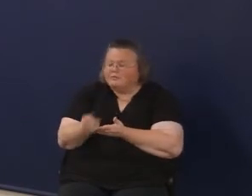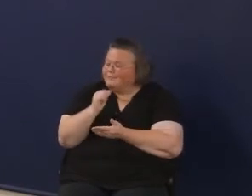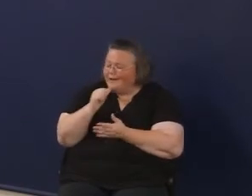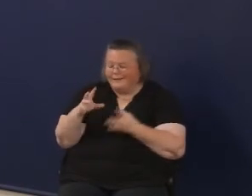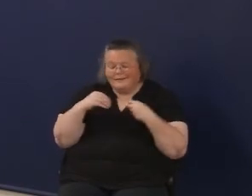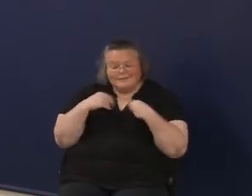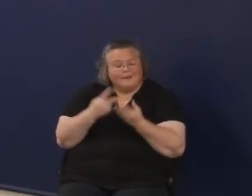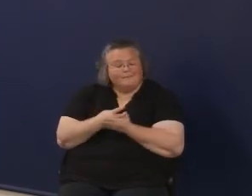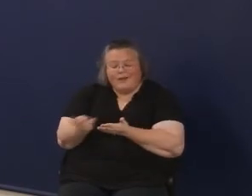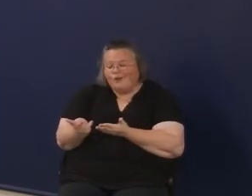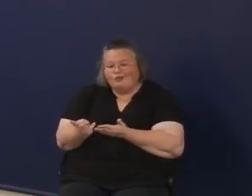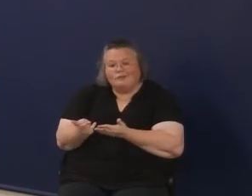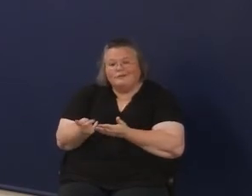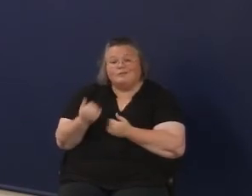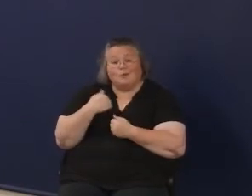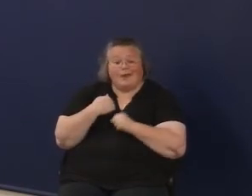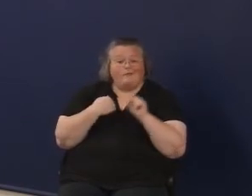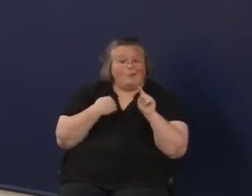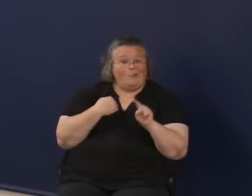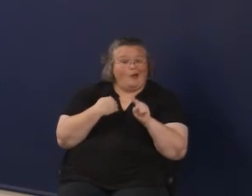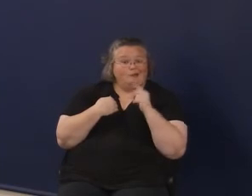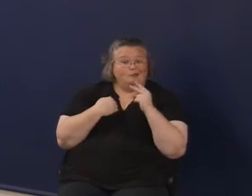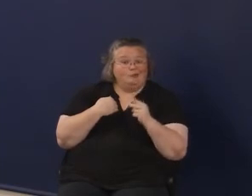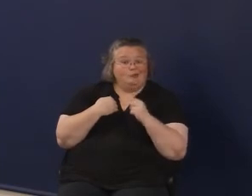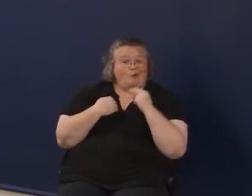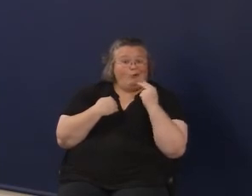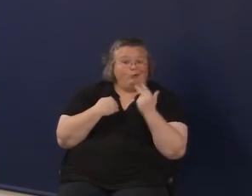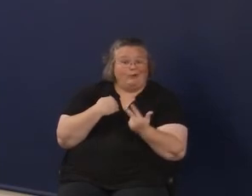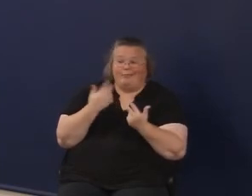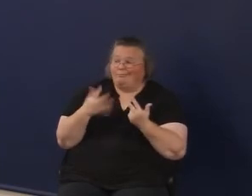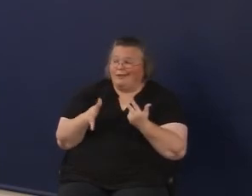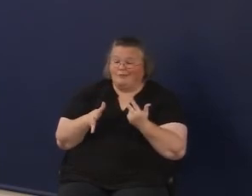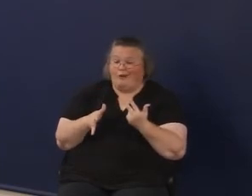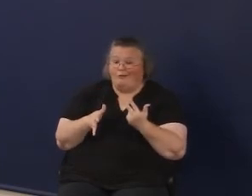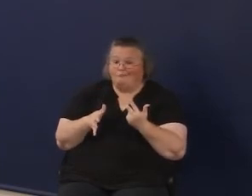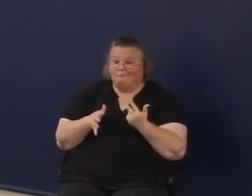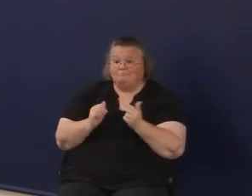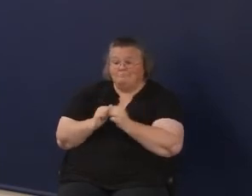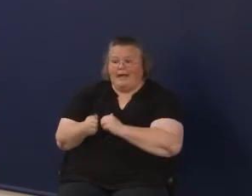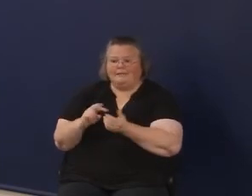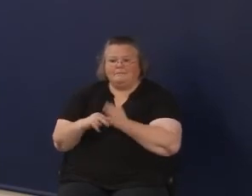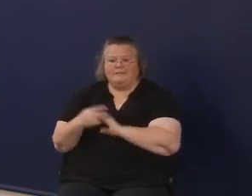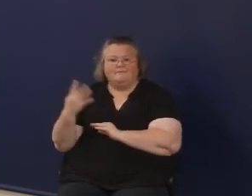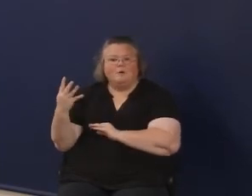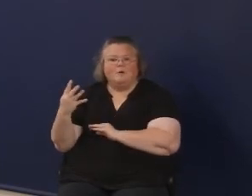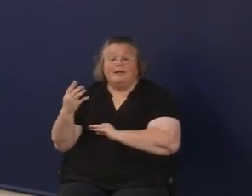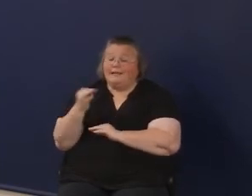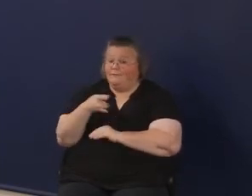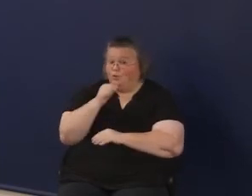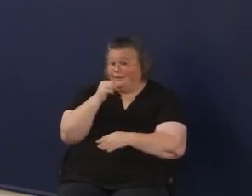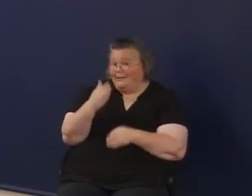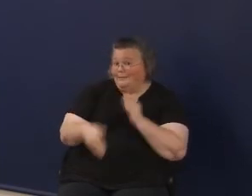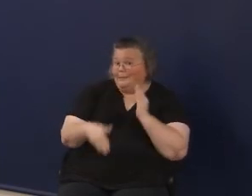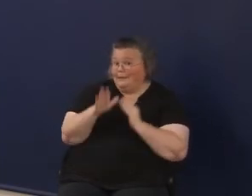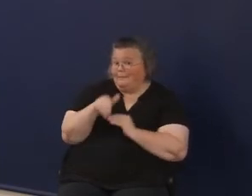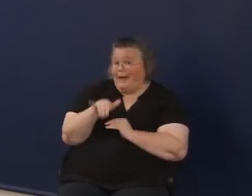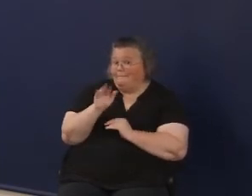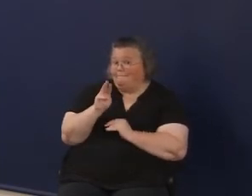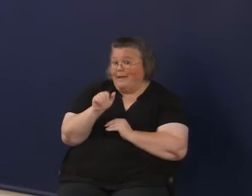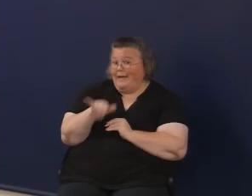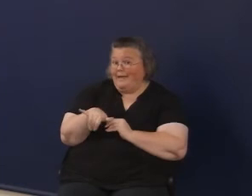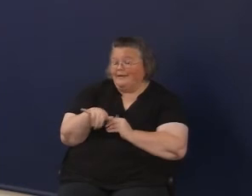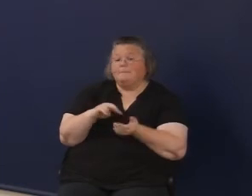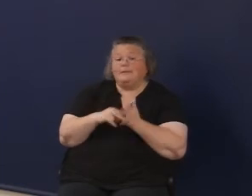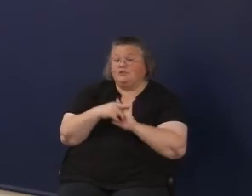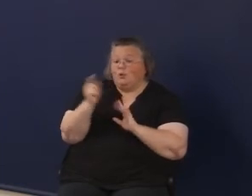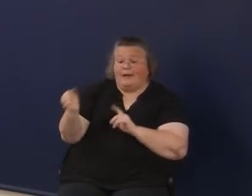So we would only have a one, two, or three because you couldn't pass a four. So if you didn't complete by the end of May, you had to come back